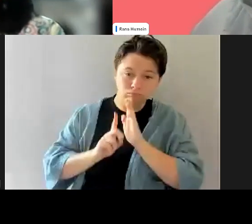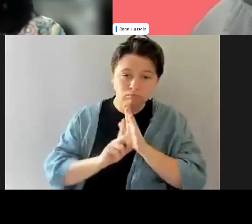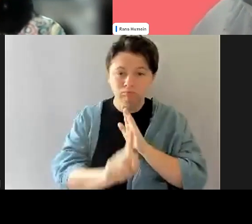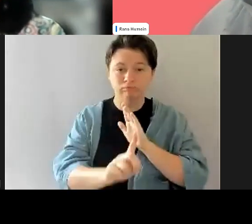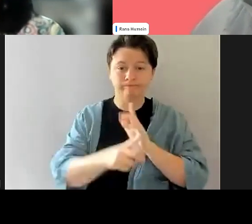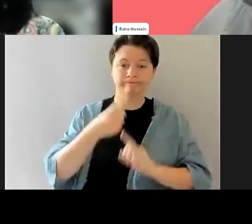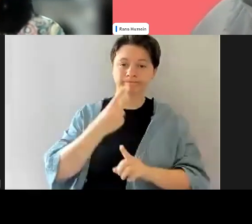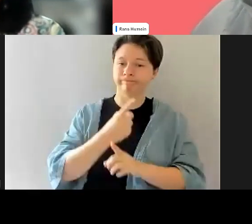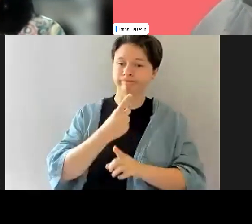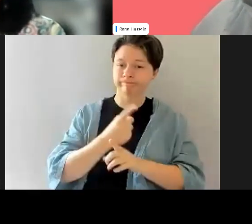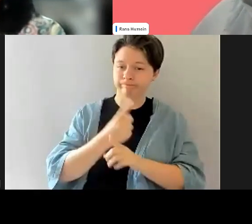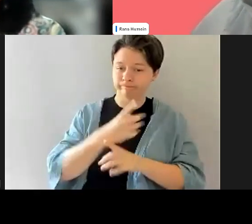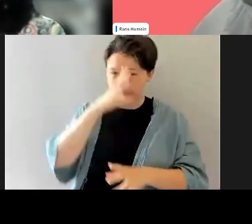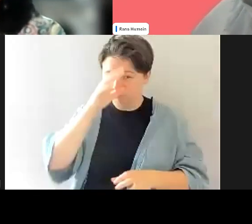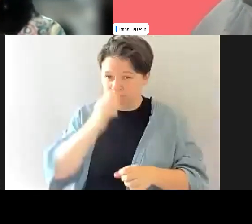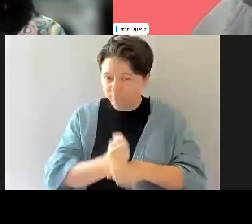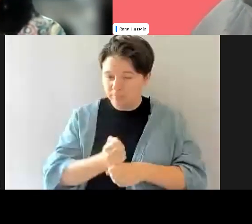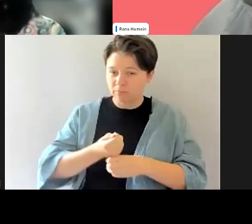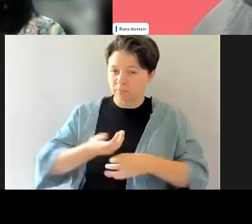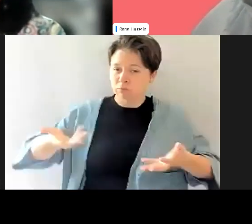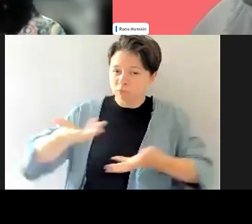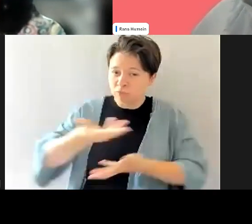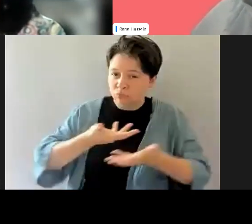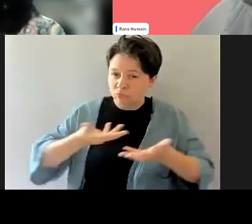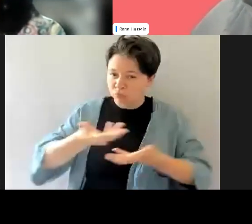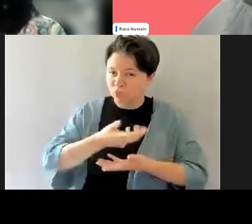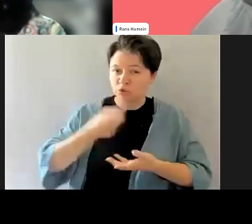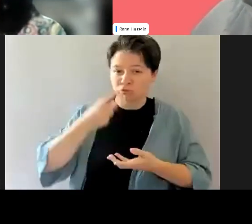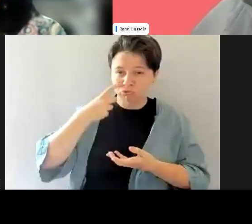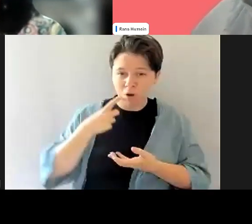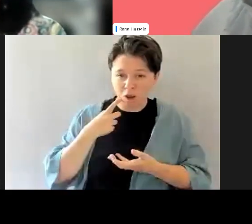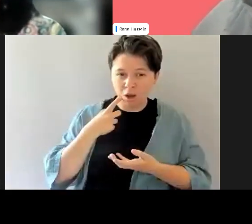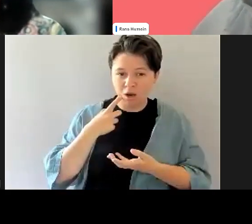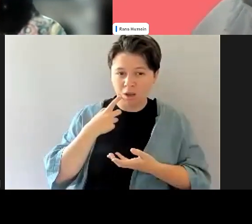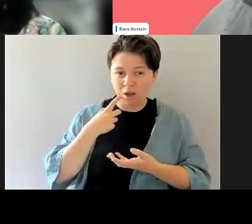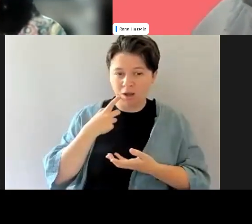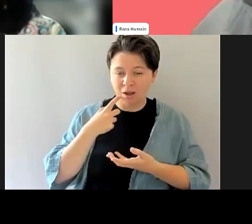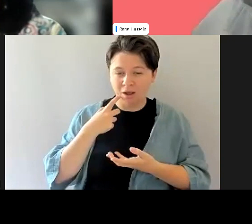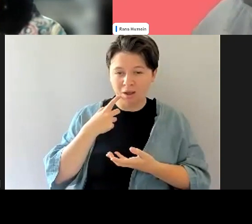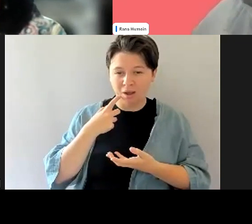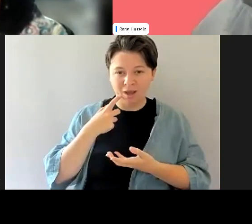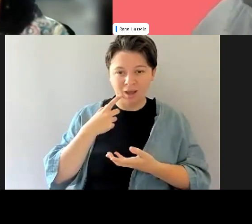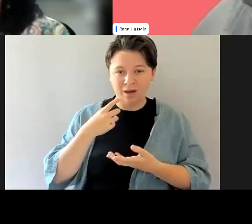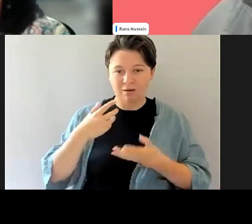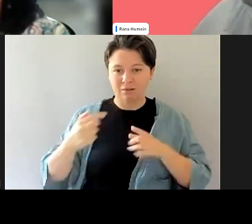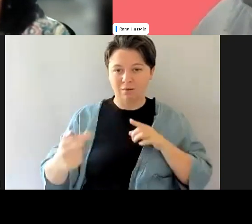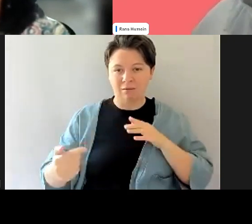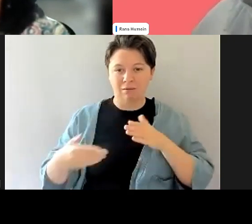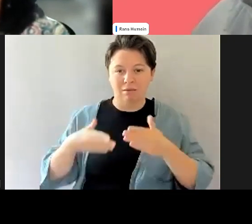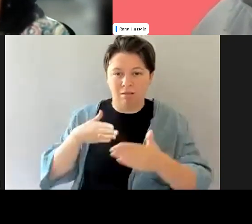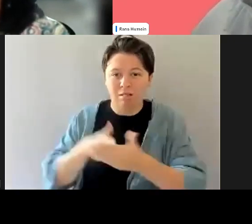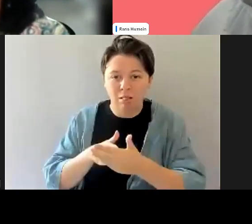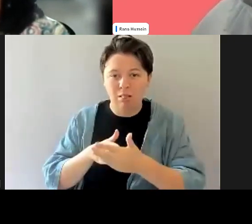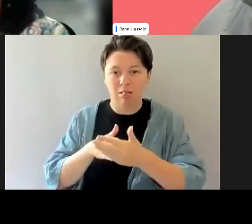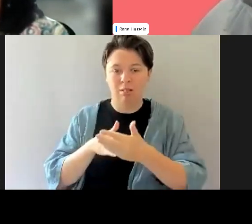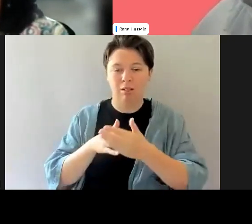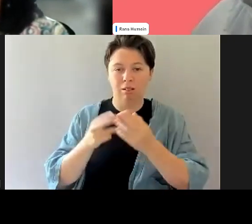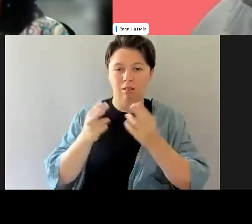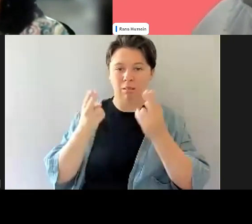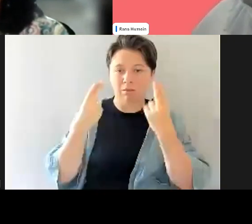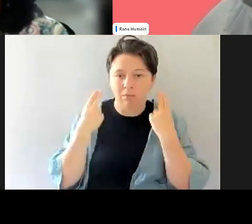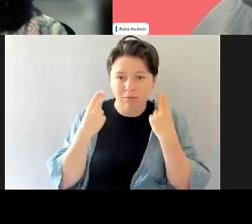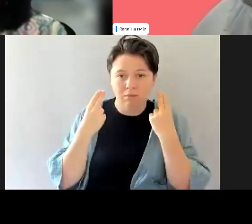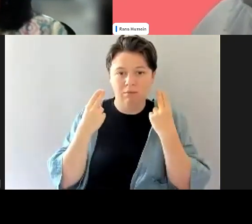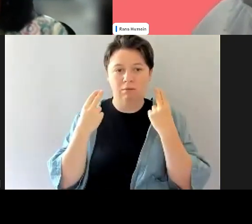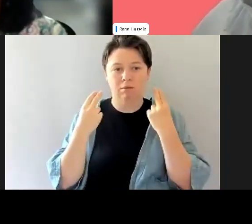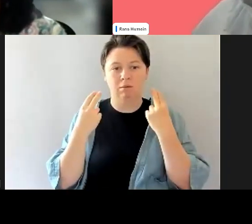believe in and trying to create that space and, uh, been, and not won that battle. And, um,